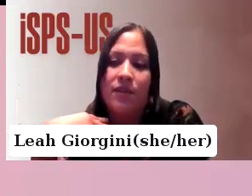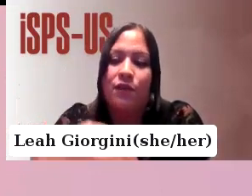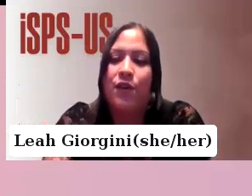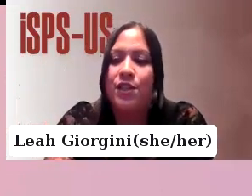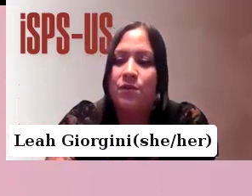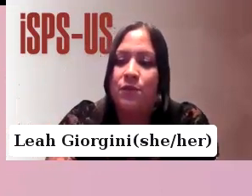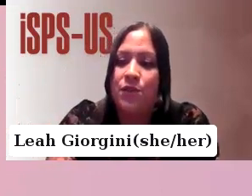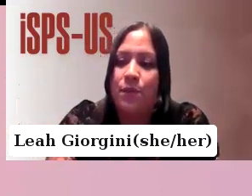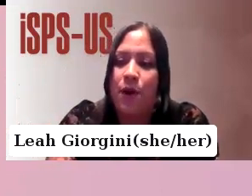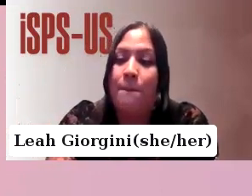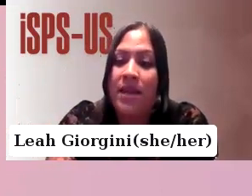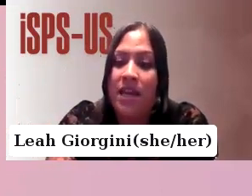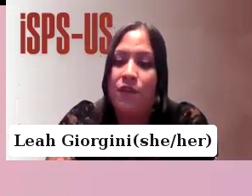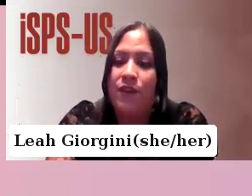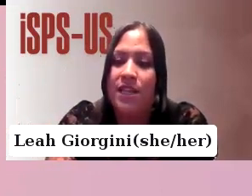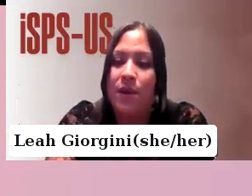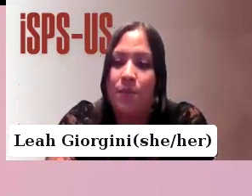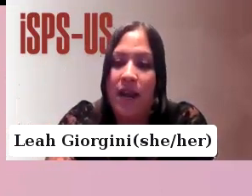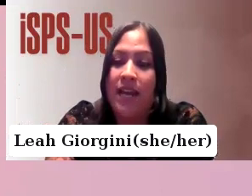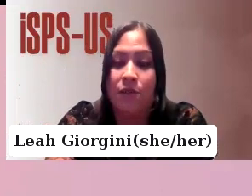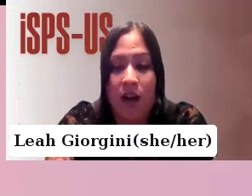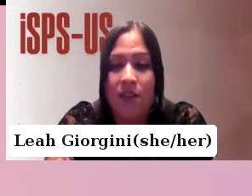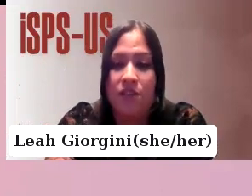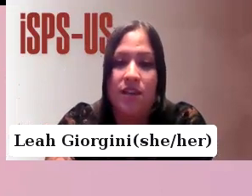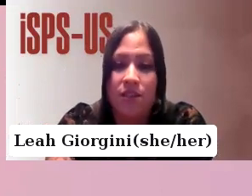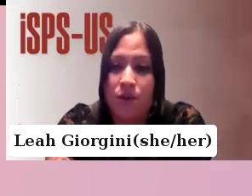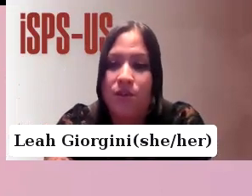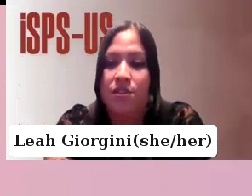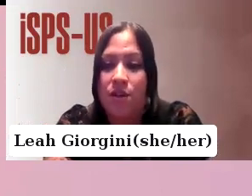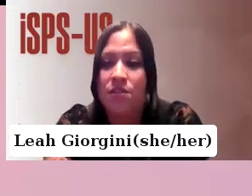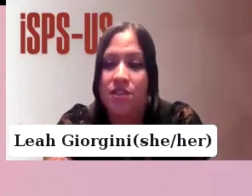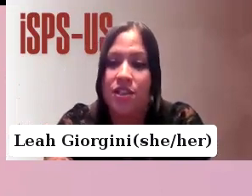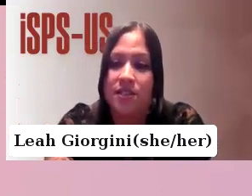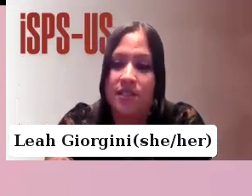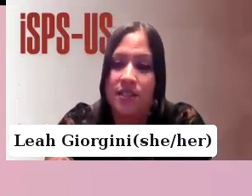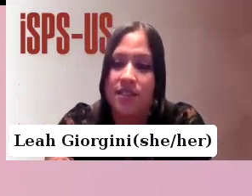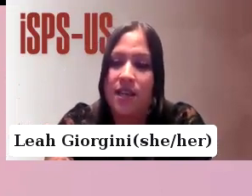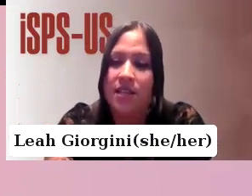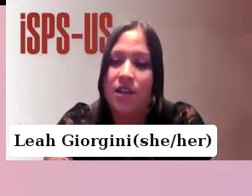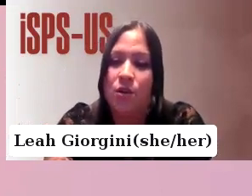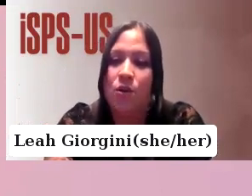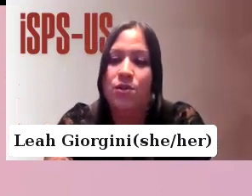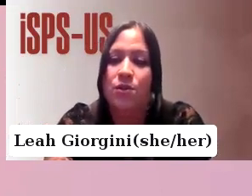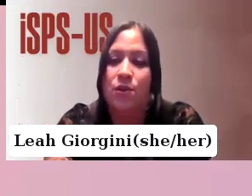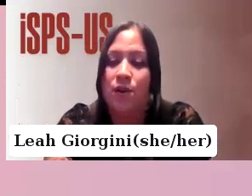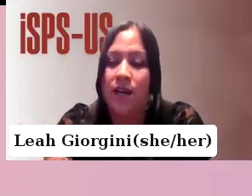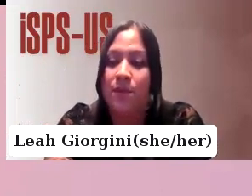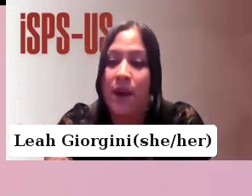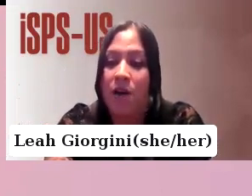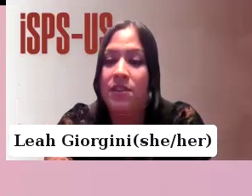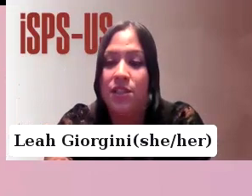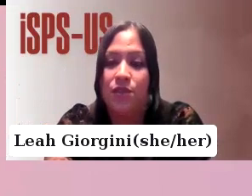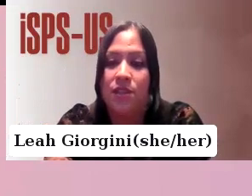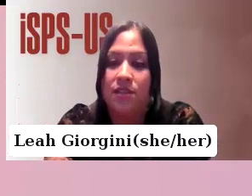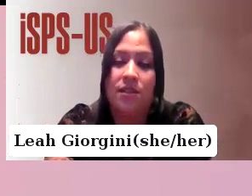the focus was put on me for fixing my brain rather than addressing all the social injustices that caused or